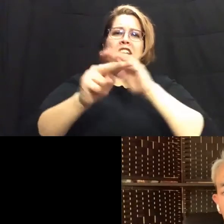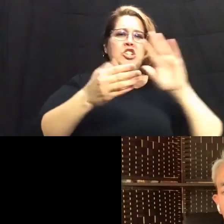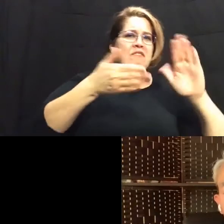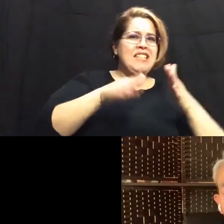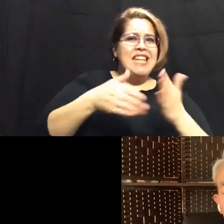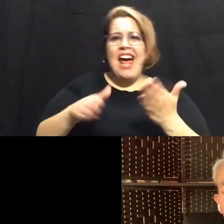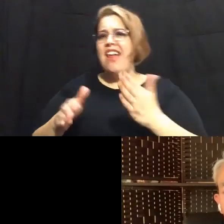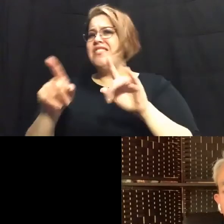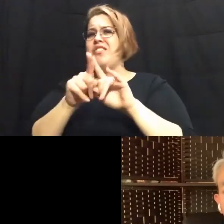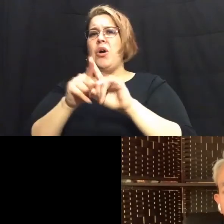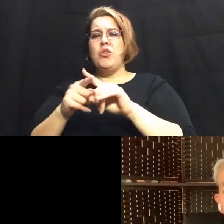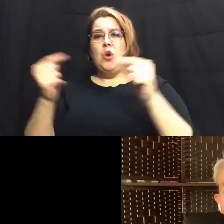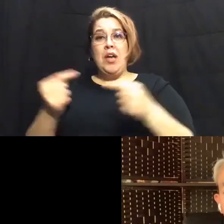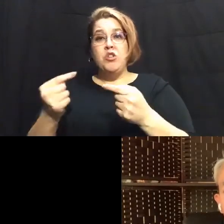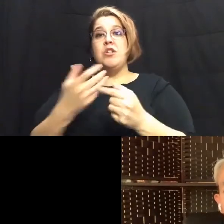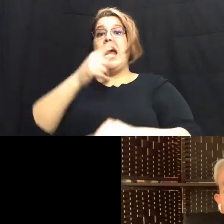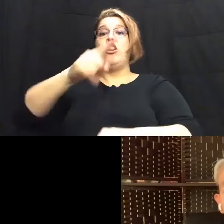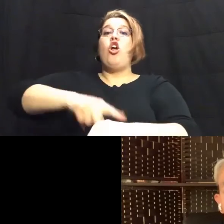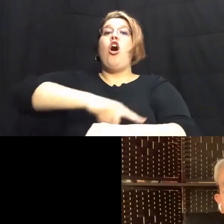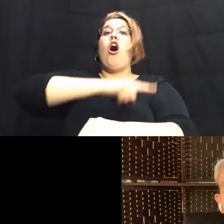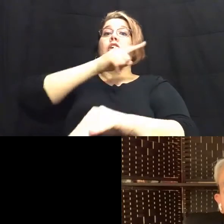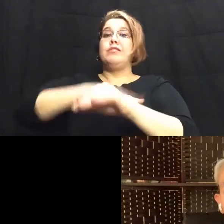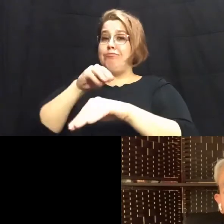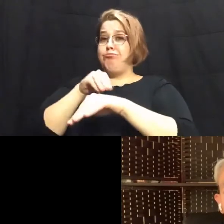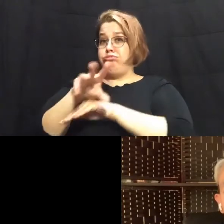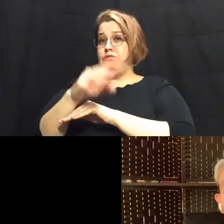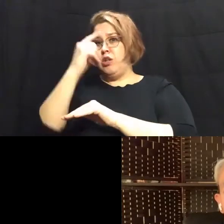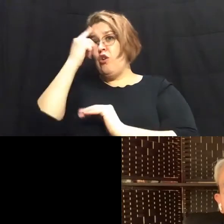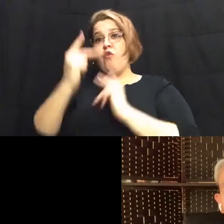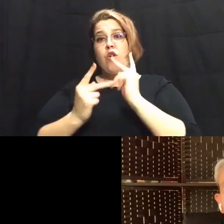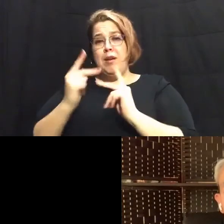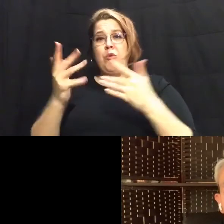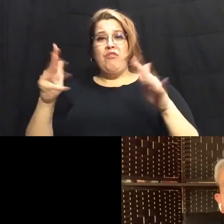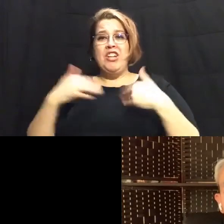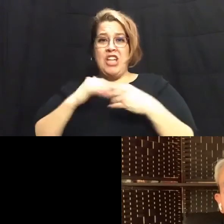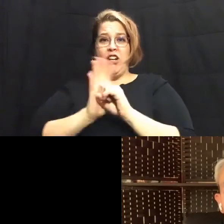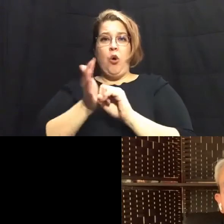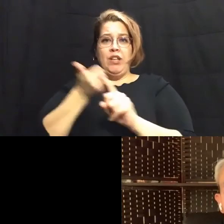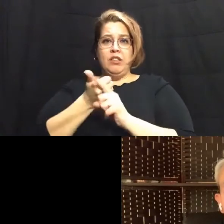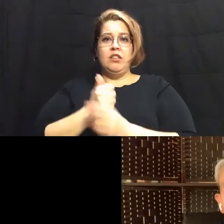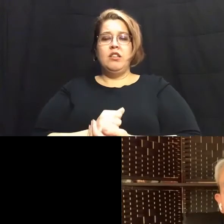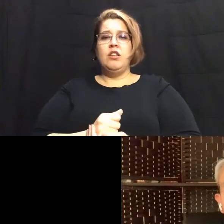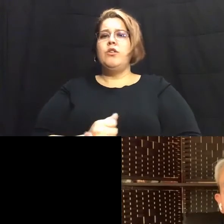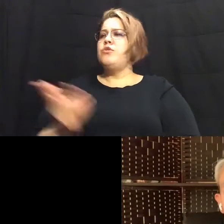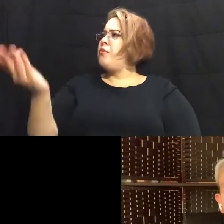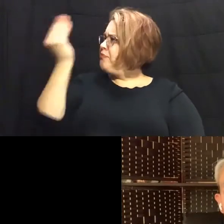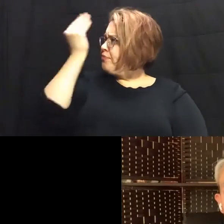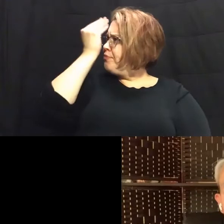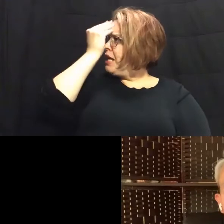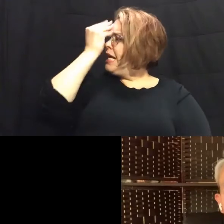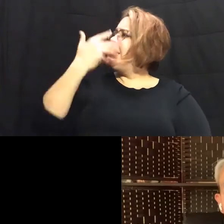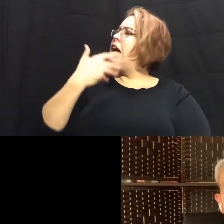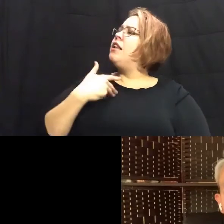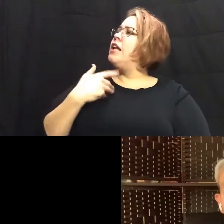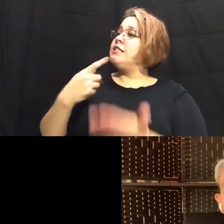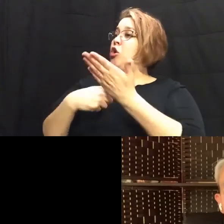and and long-term effects for those who had covid so tell us um um talk to